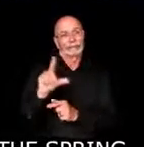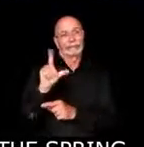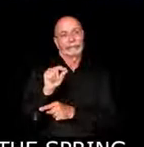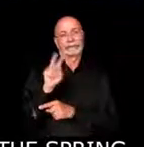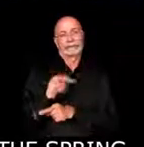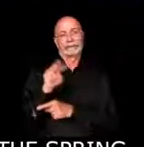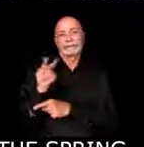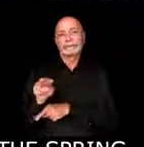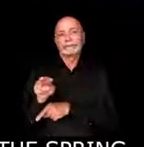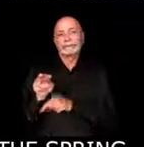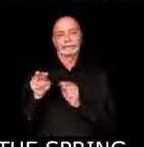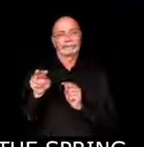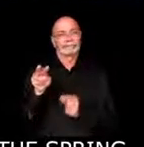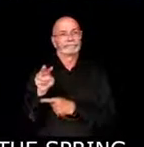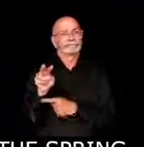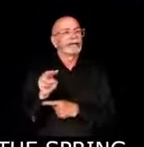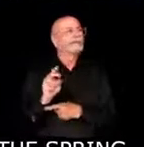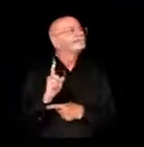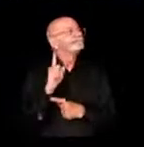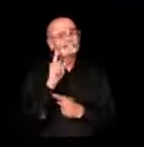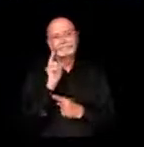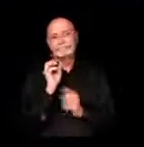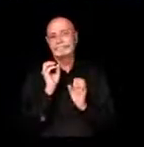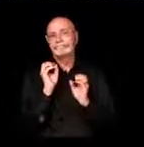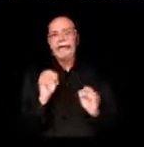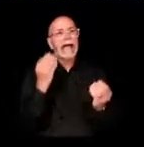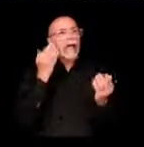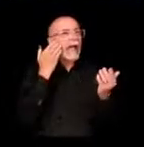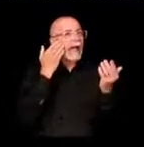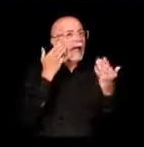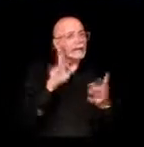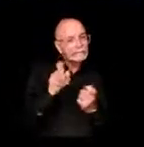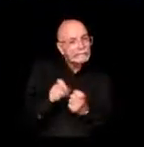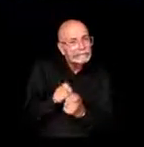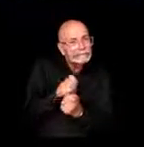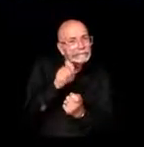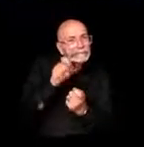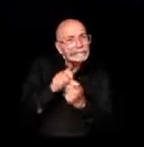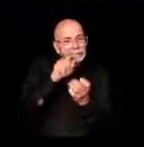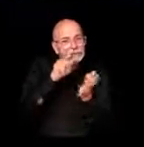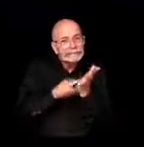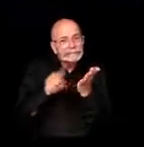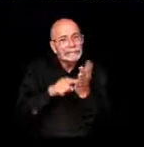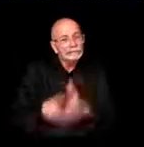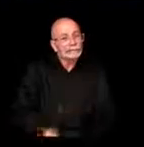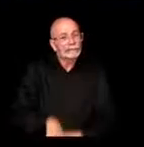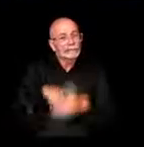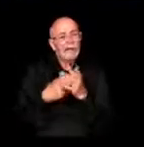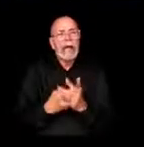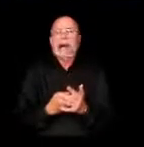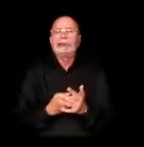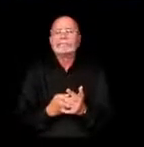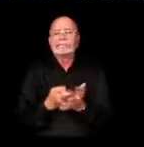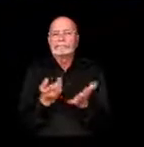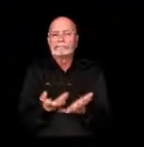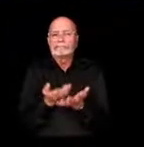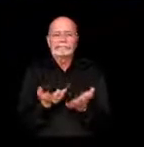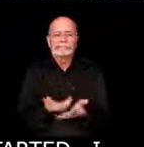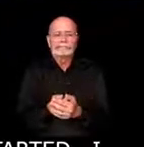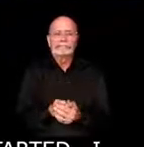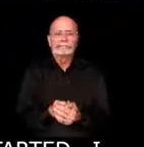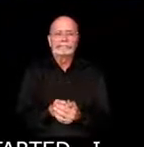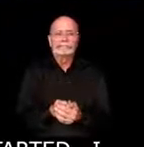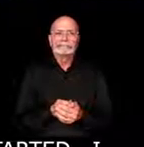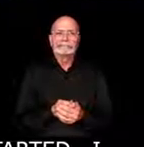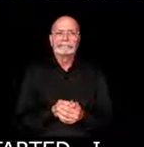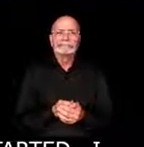Um, I don't know when the, when the exact investigation. Uh, I, I just know that, uh, it was brought